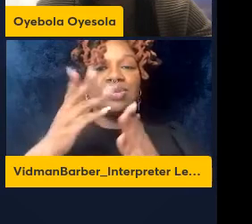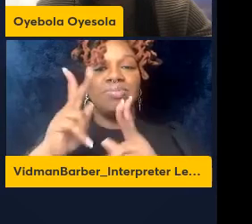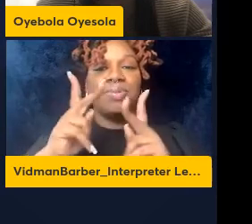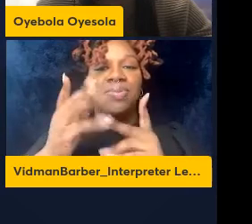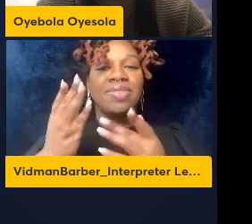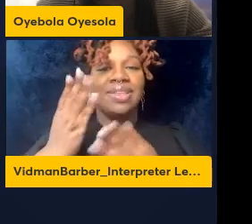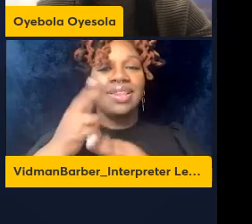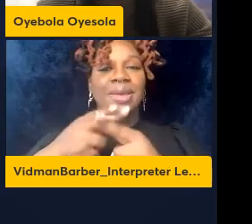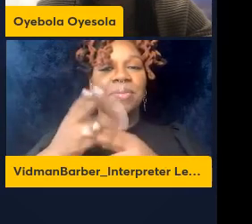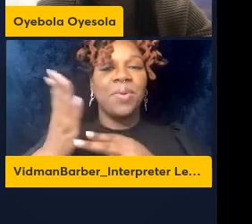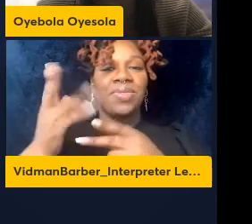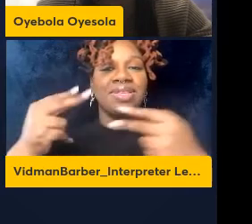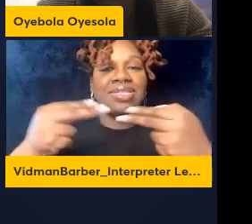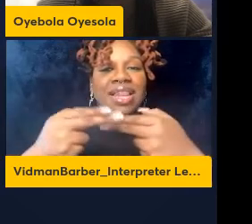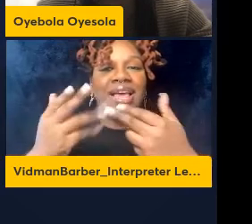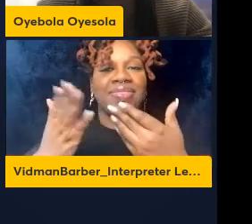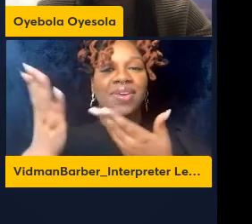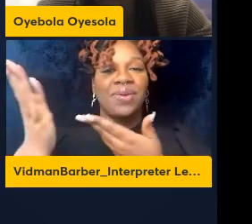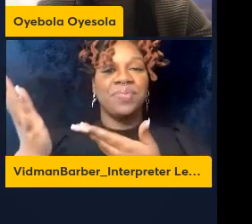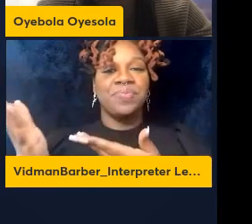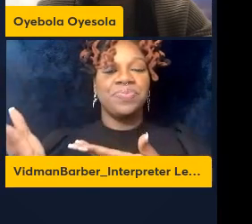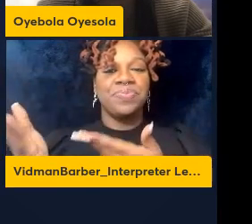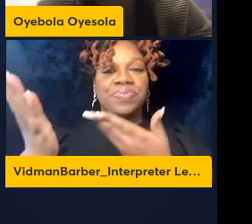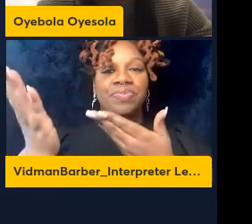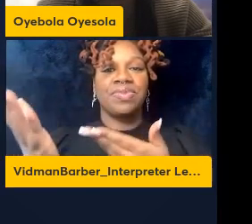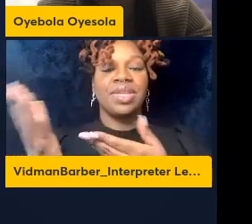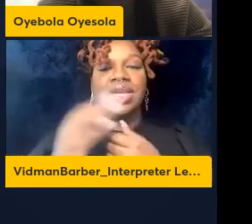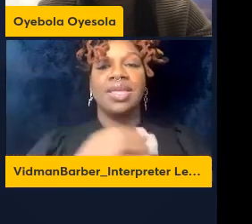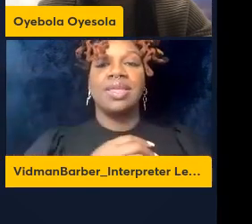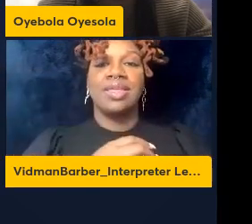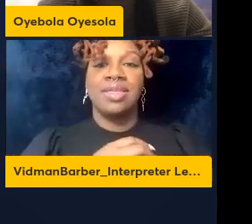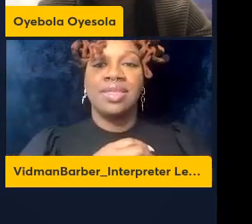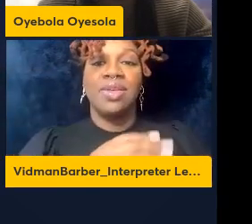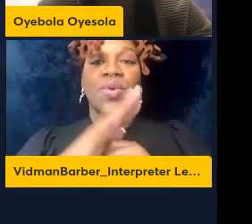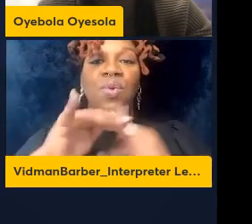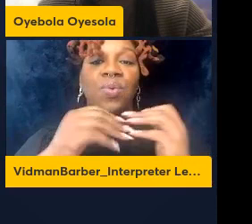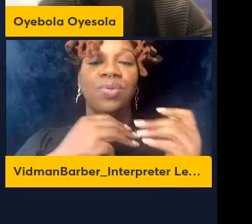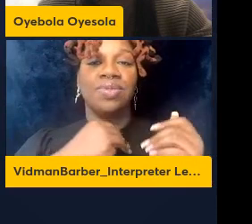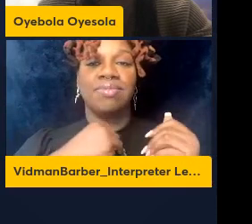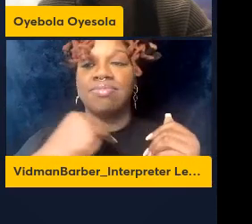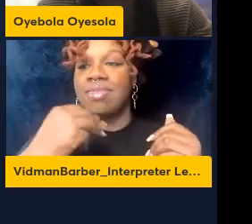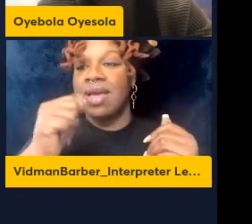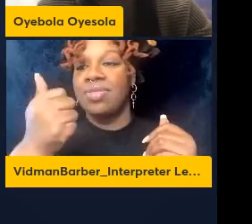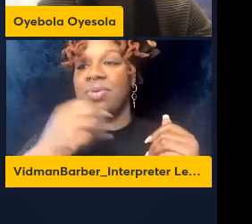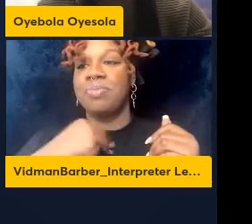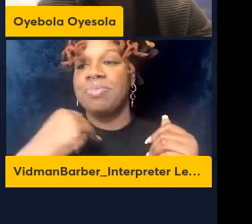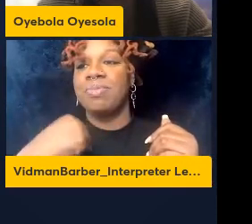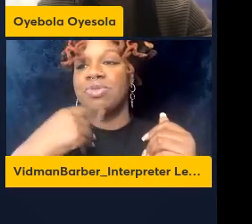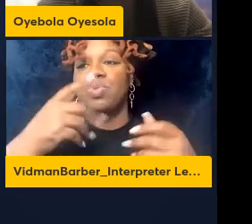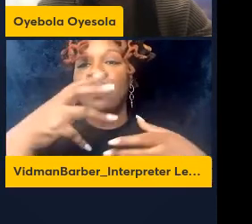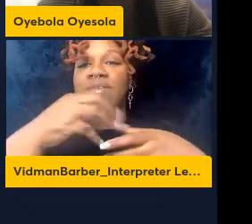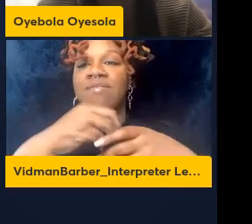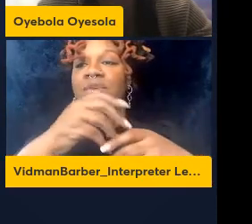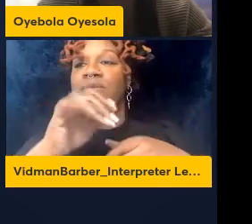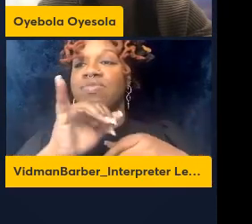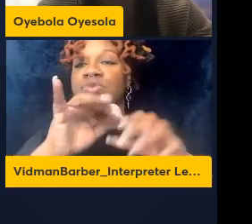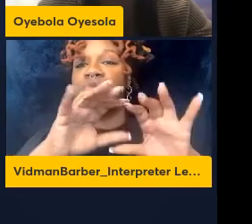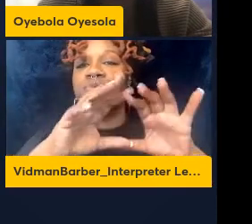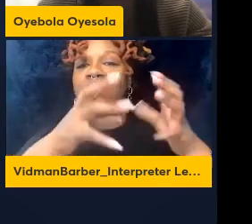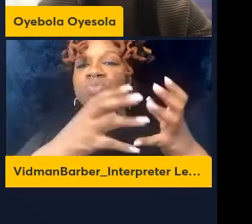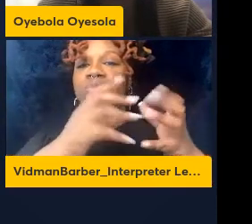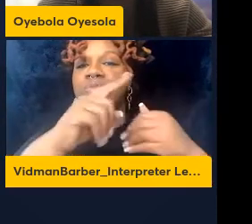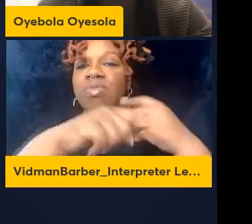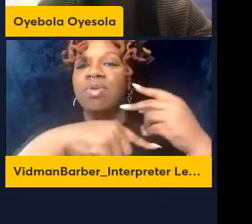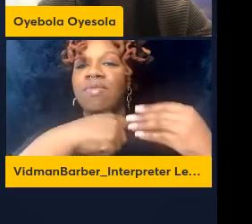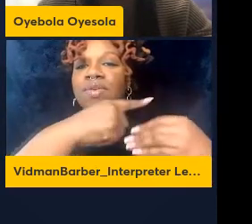Princeton as well as all the other members of the rewarding team and let's say thank you